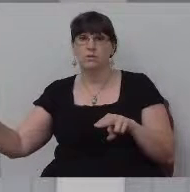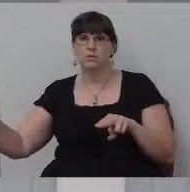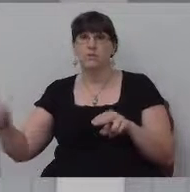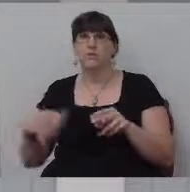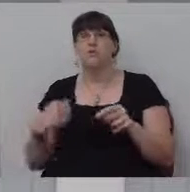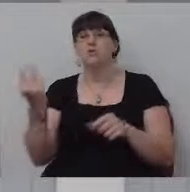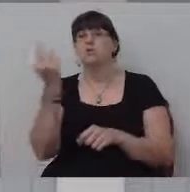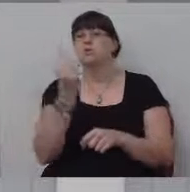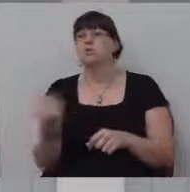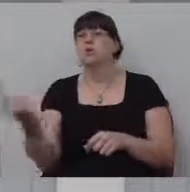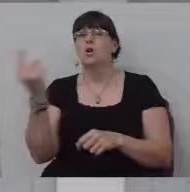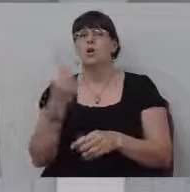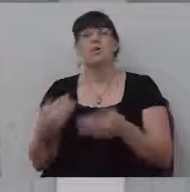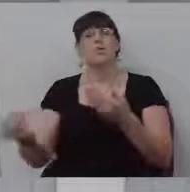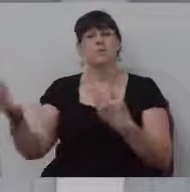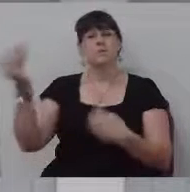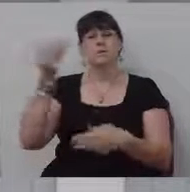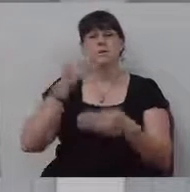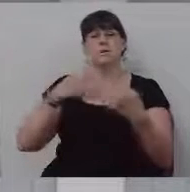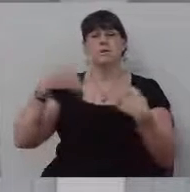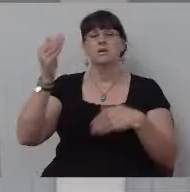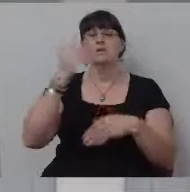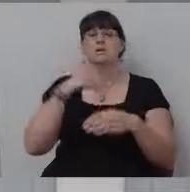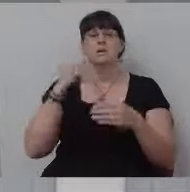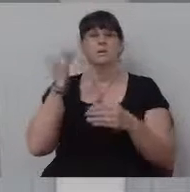can always come back.